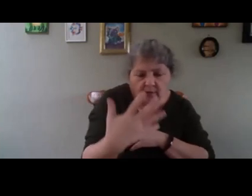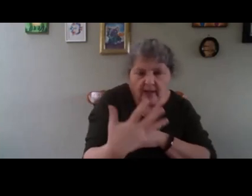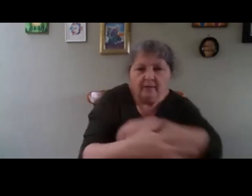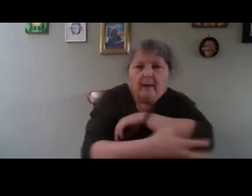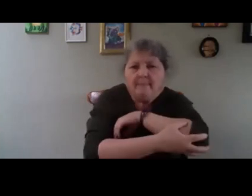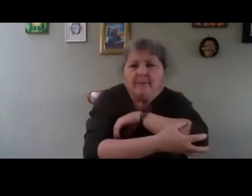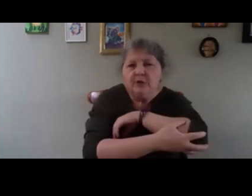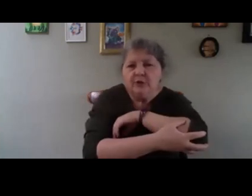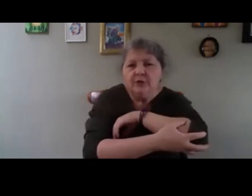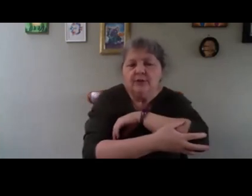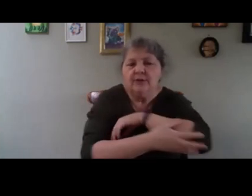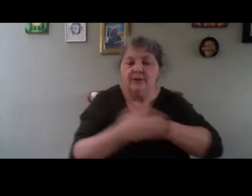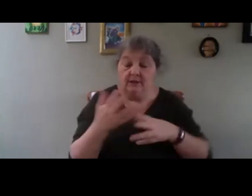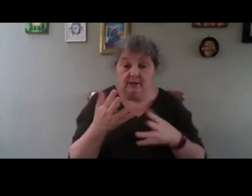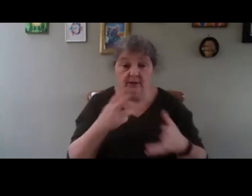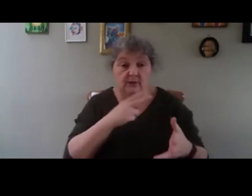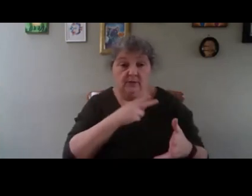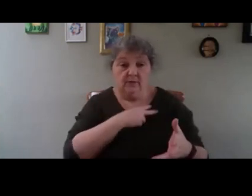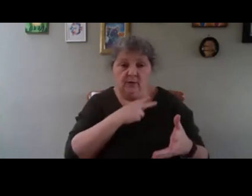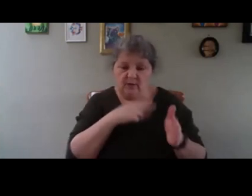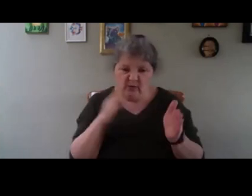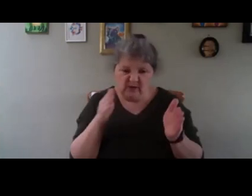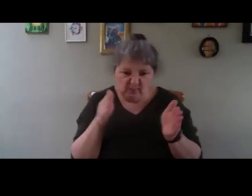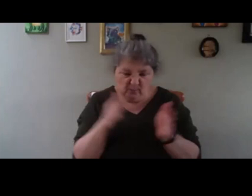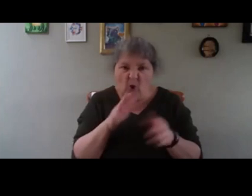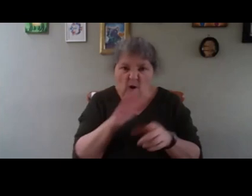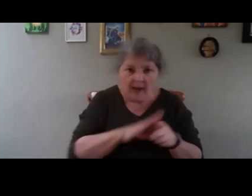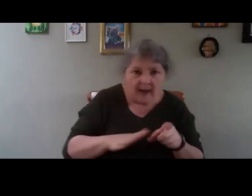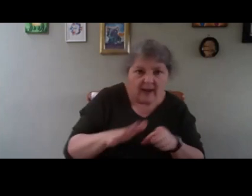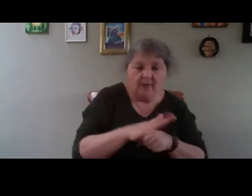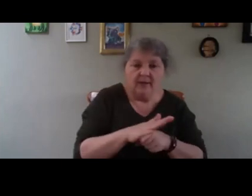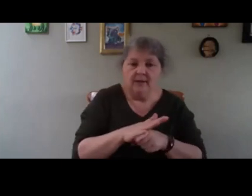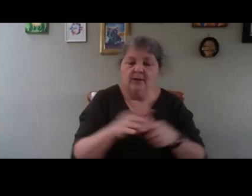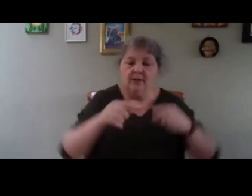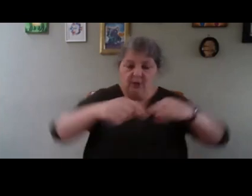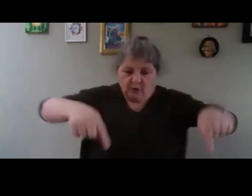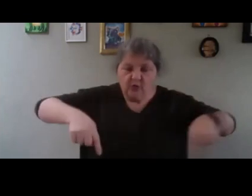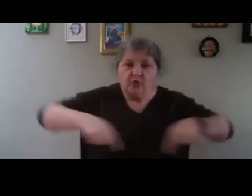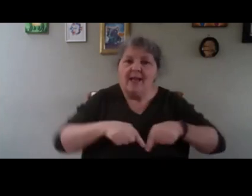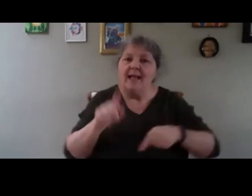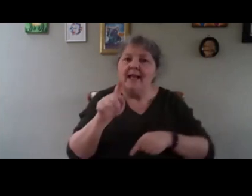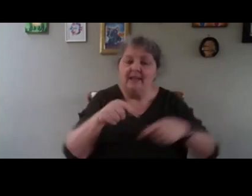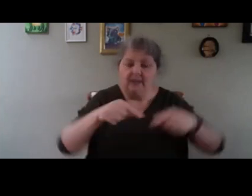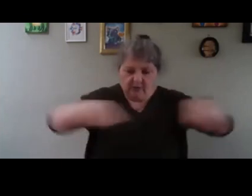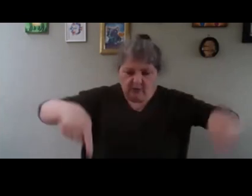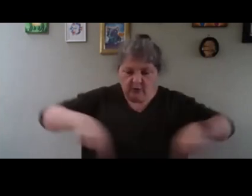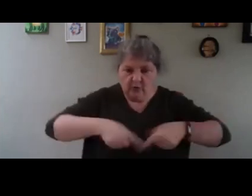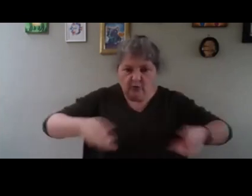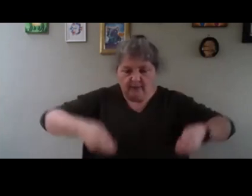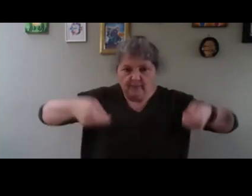in a very small area. So, trays, seedling trays, are much more,